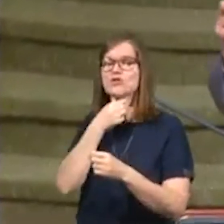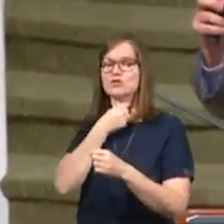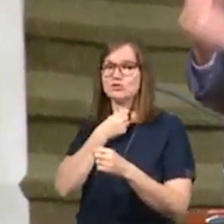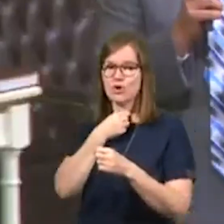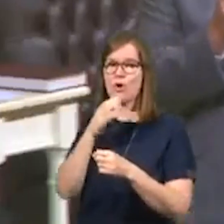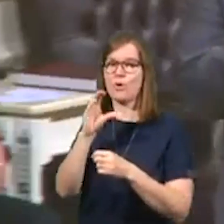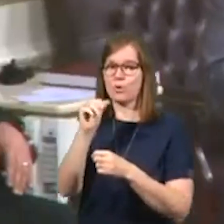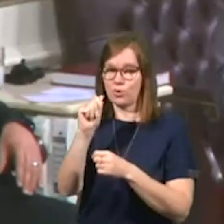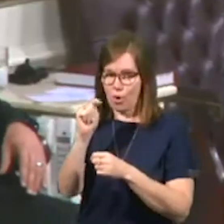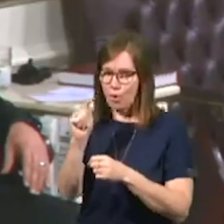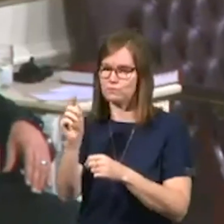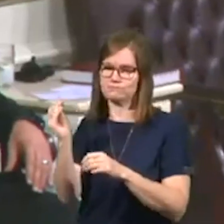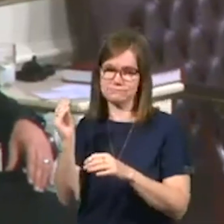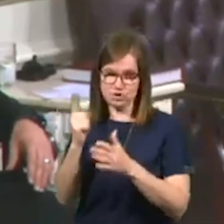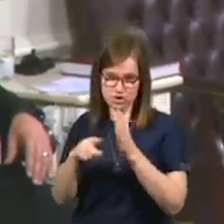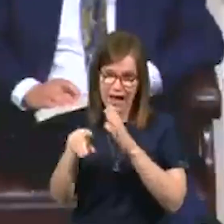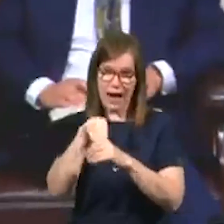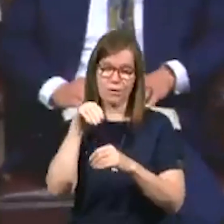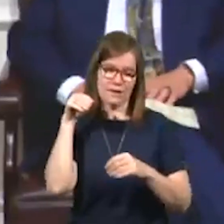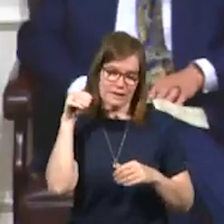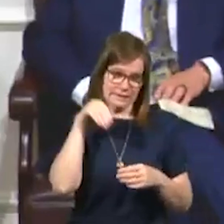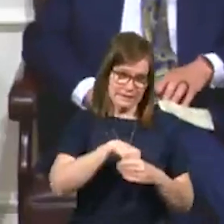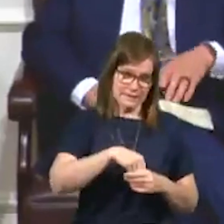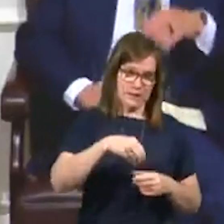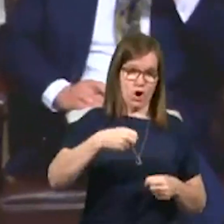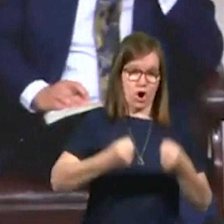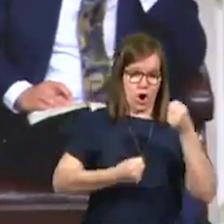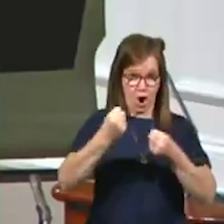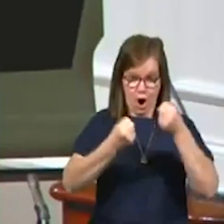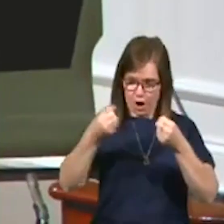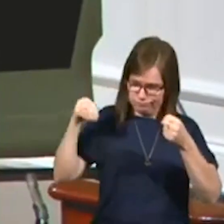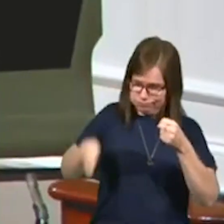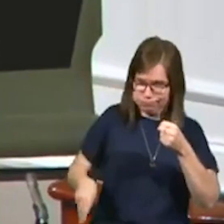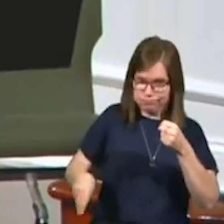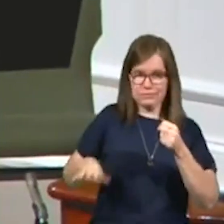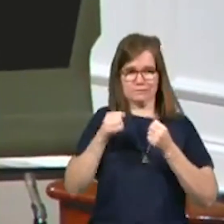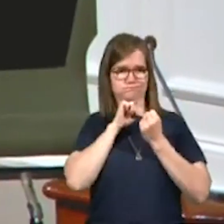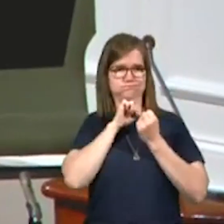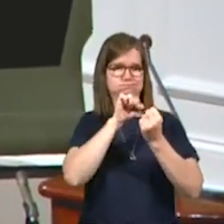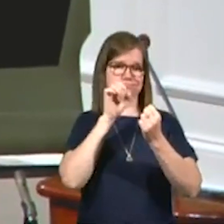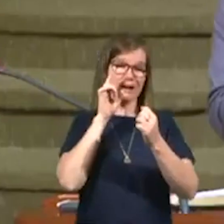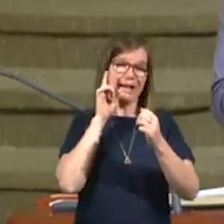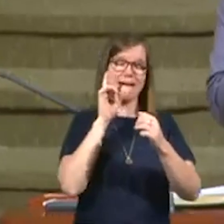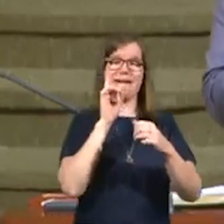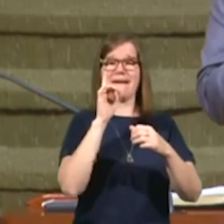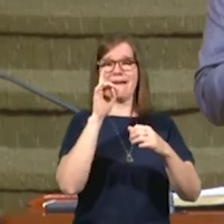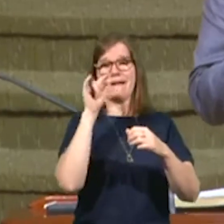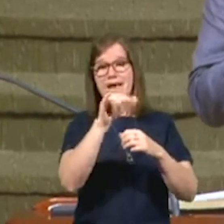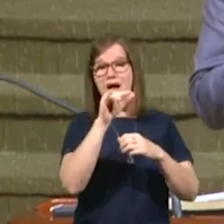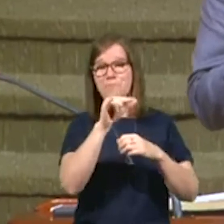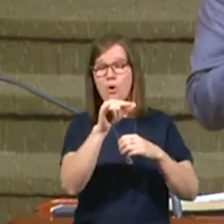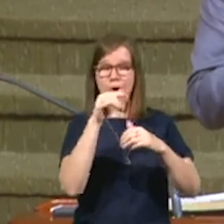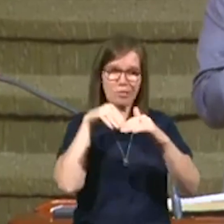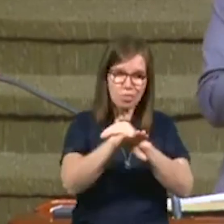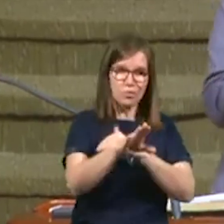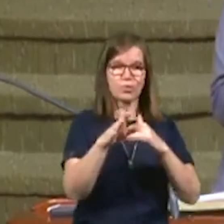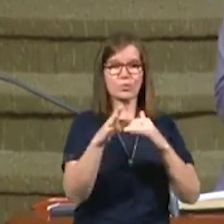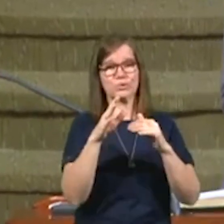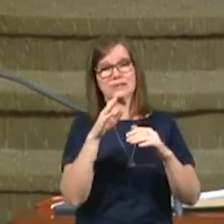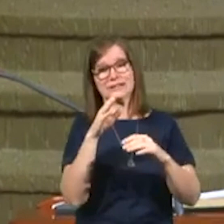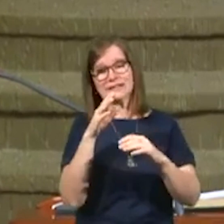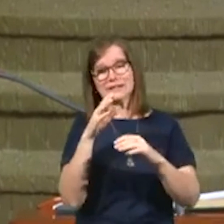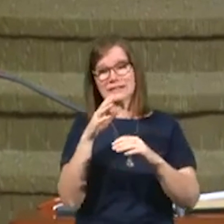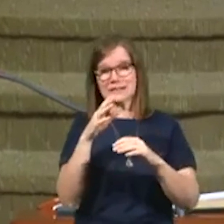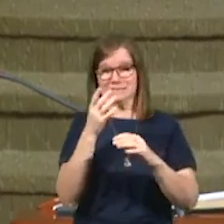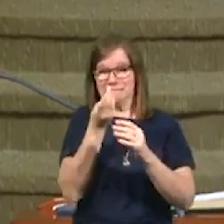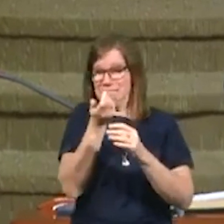possibly could. Checked out, got to my car, shoved it in my bag, ran to the airport through security. And, and I had a few minutes to